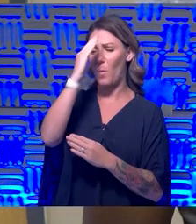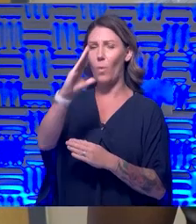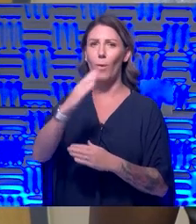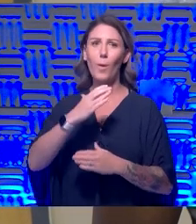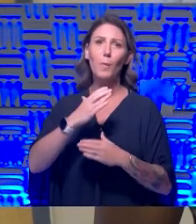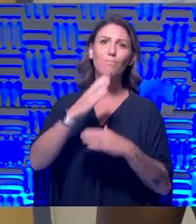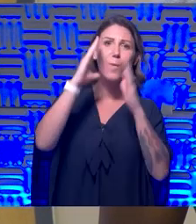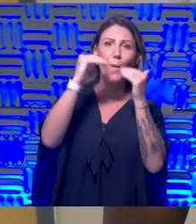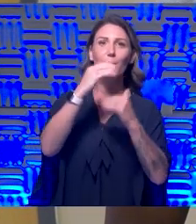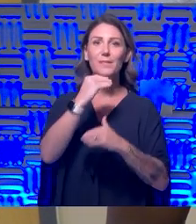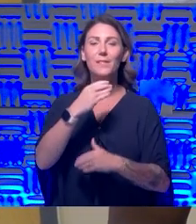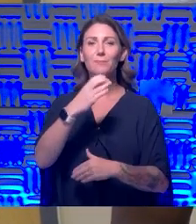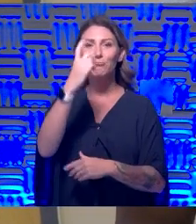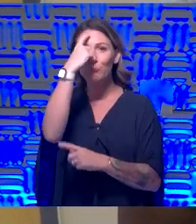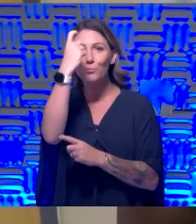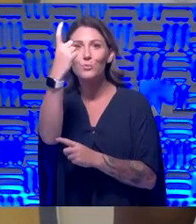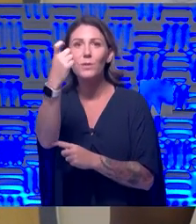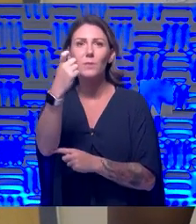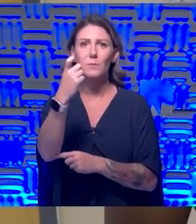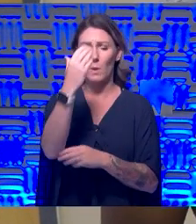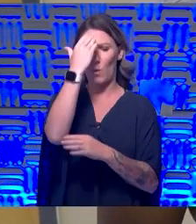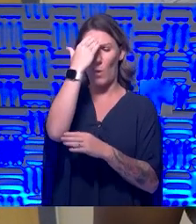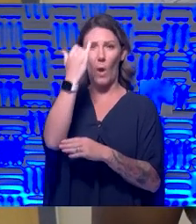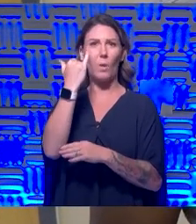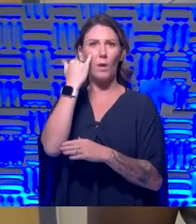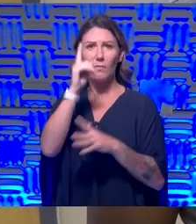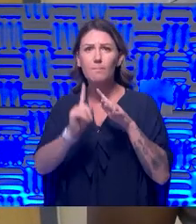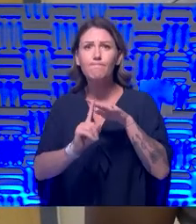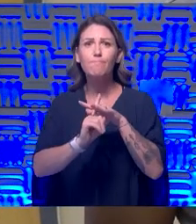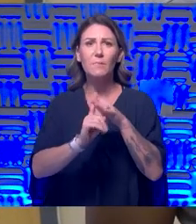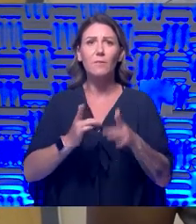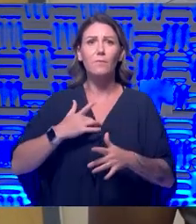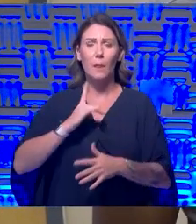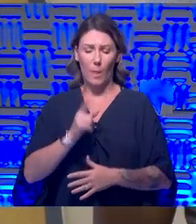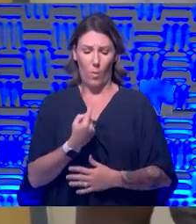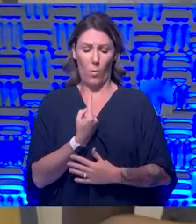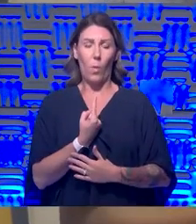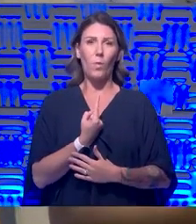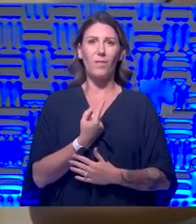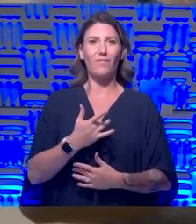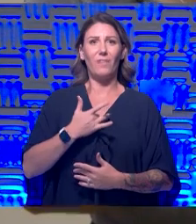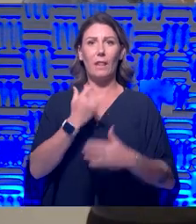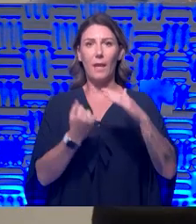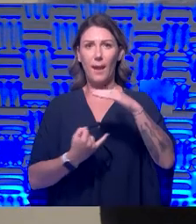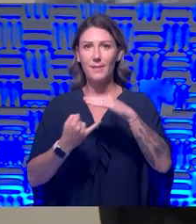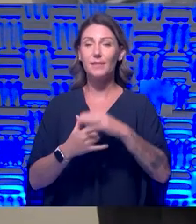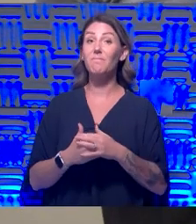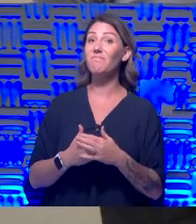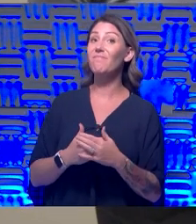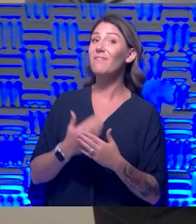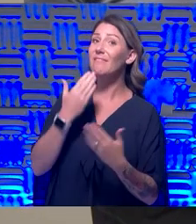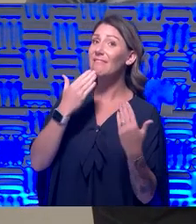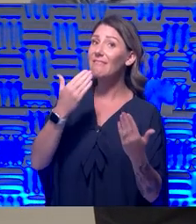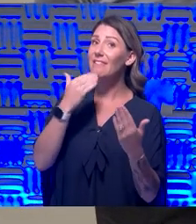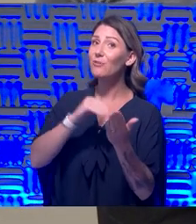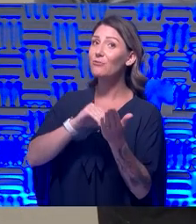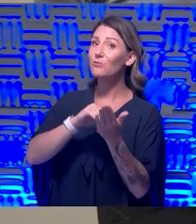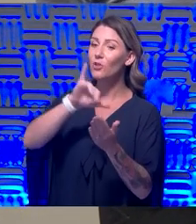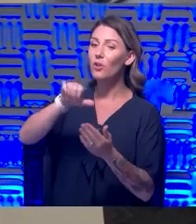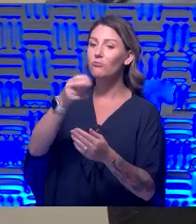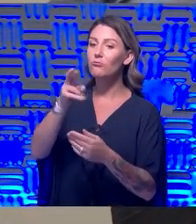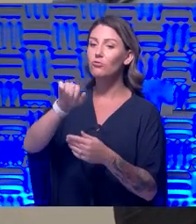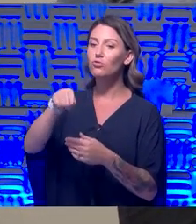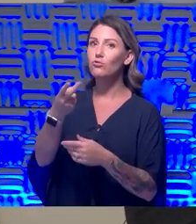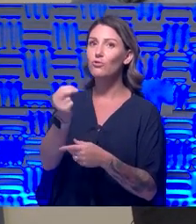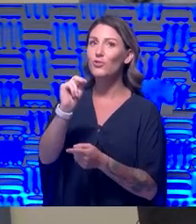you can be aware of any kind of loneliness that might be creeping into those that are isolated. Dr. Johnson, thank you so much for sharing those tips this morning. And Dr.